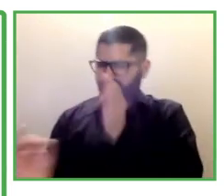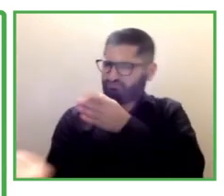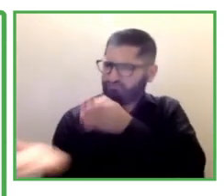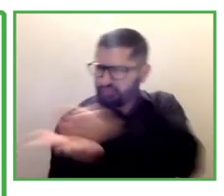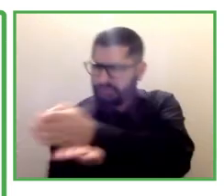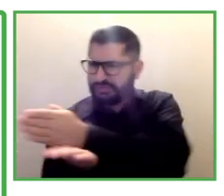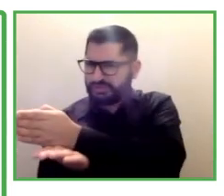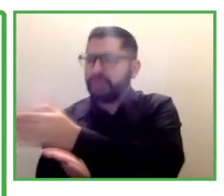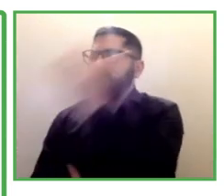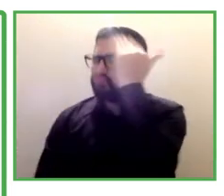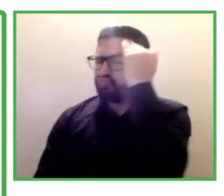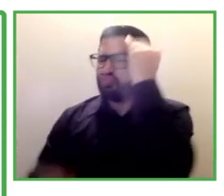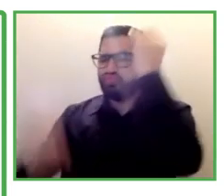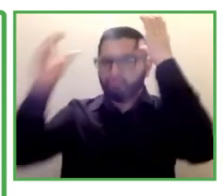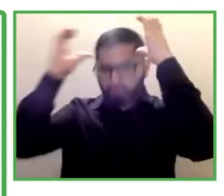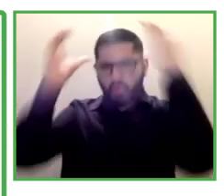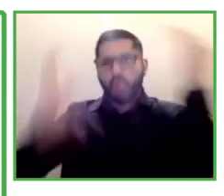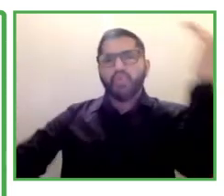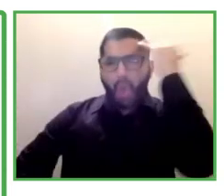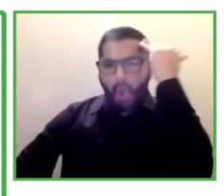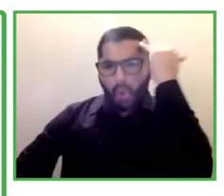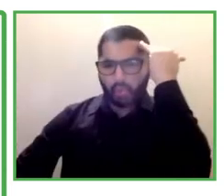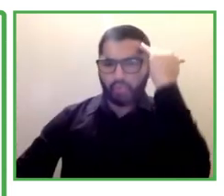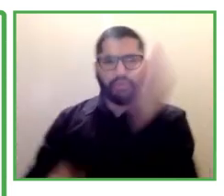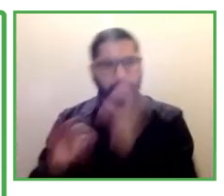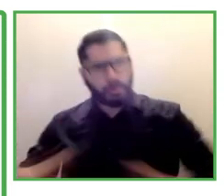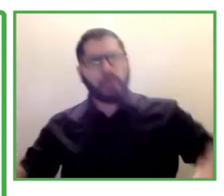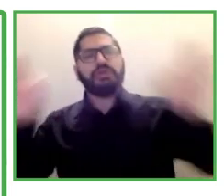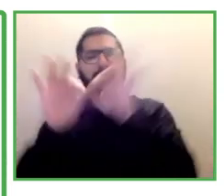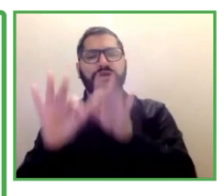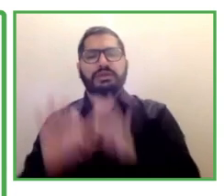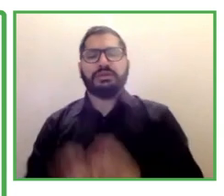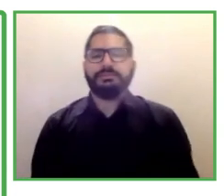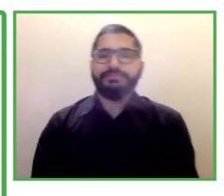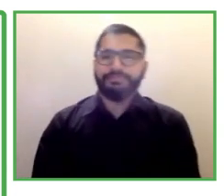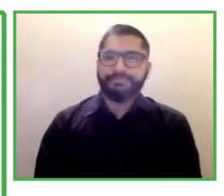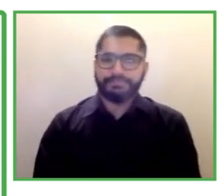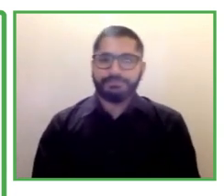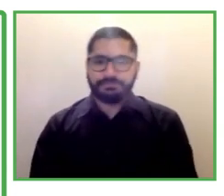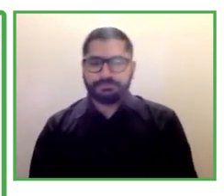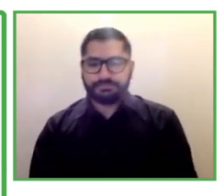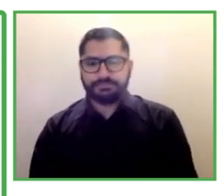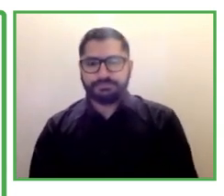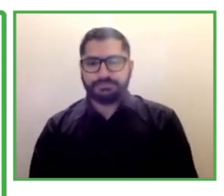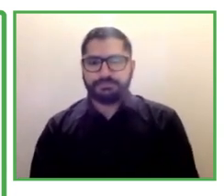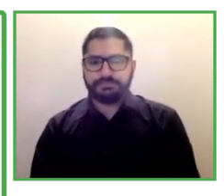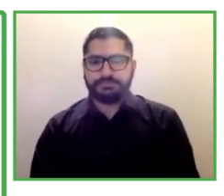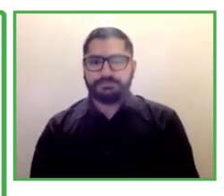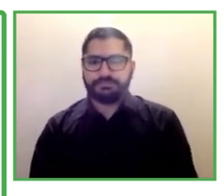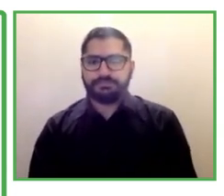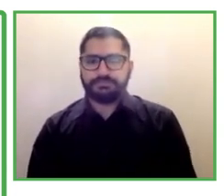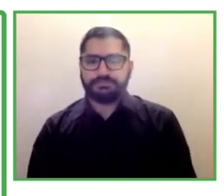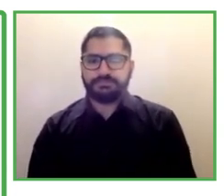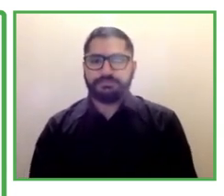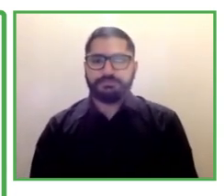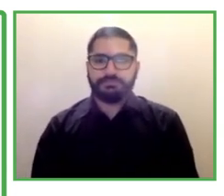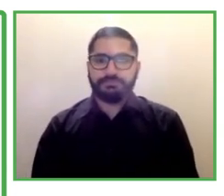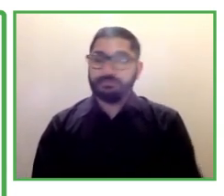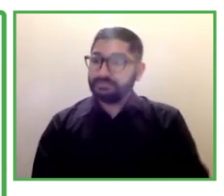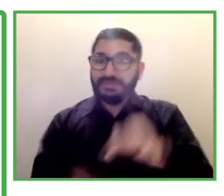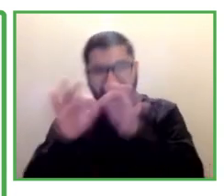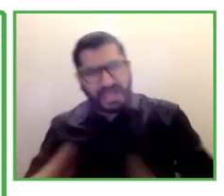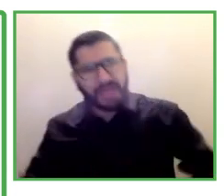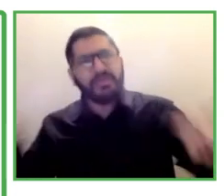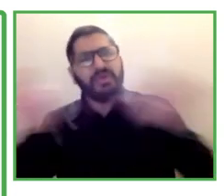You made the right decision. You're going to employ a person with disability. I can tell you, as I did many times,